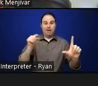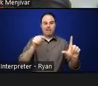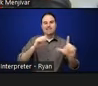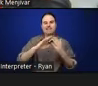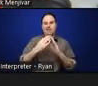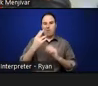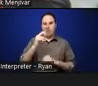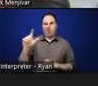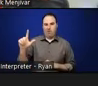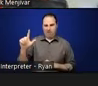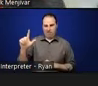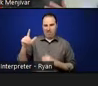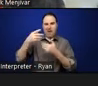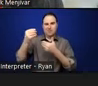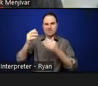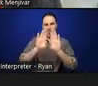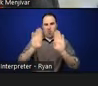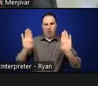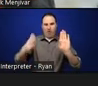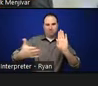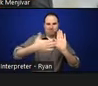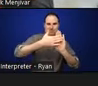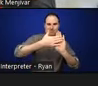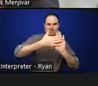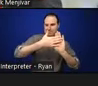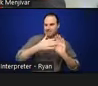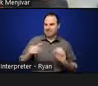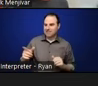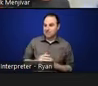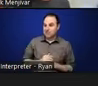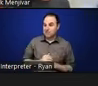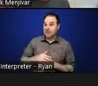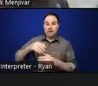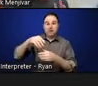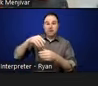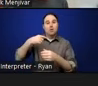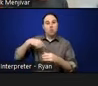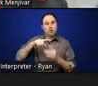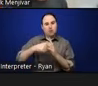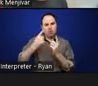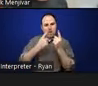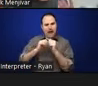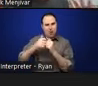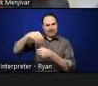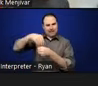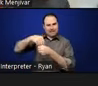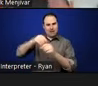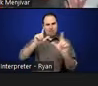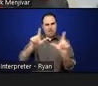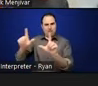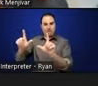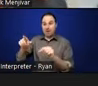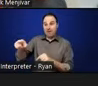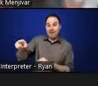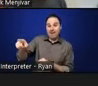strategic locations that we can put images in? This is the only location that was inside. And this was in the health clinic. And they agreed to leave